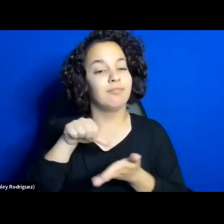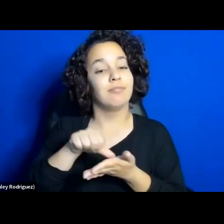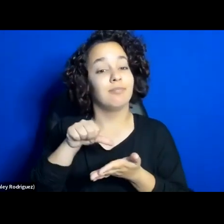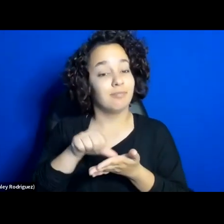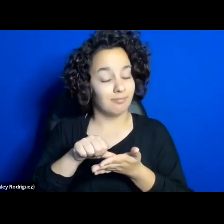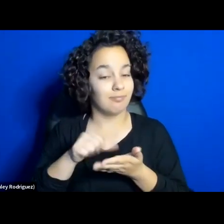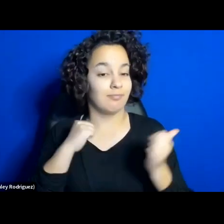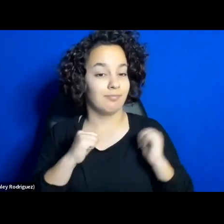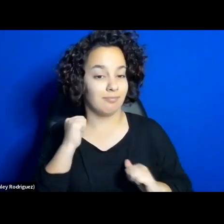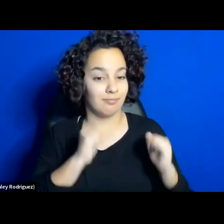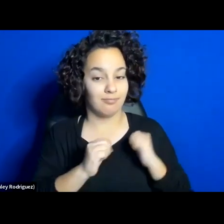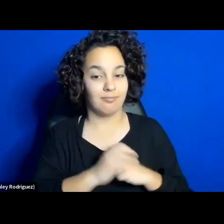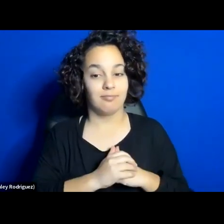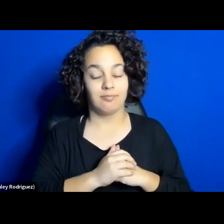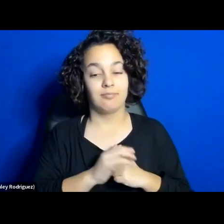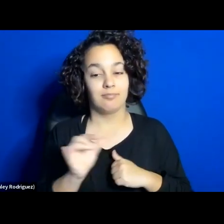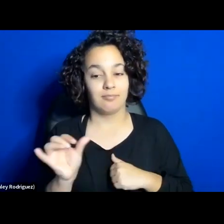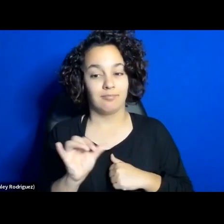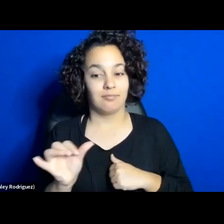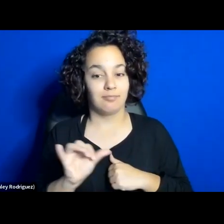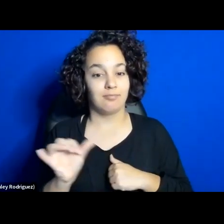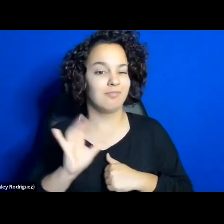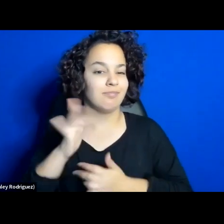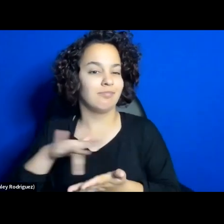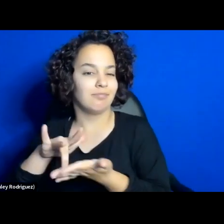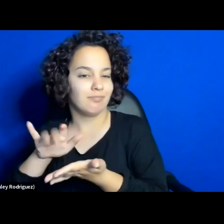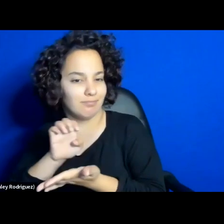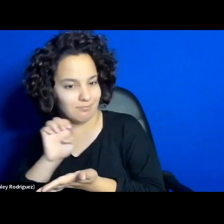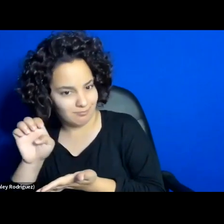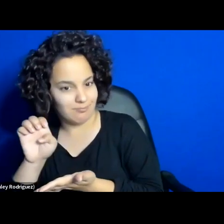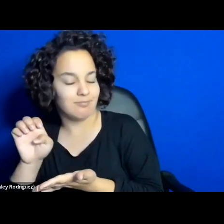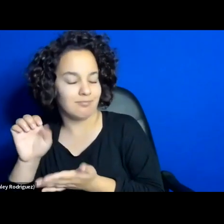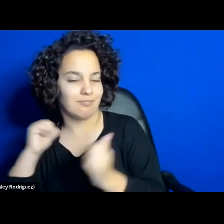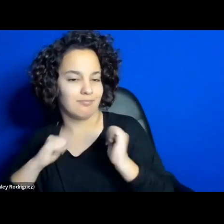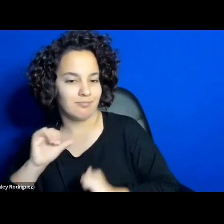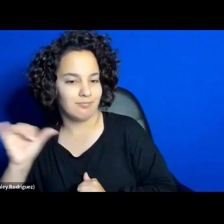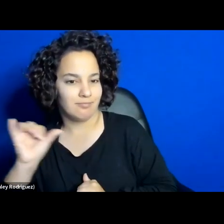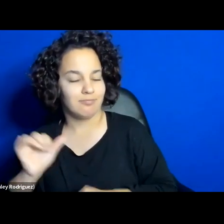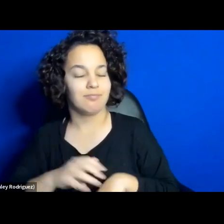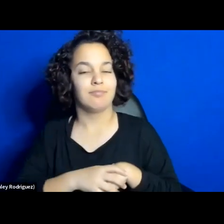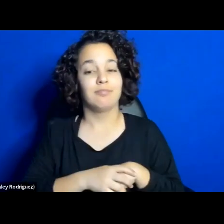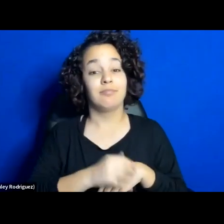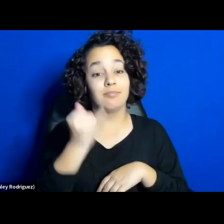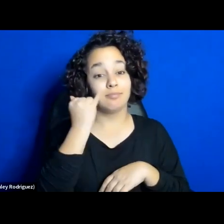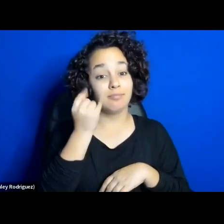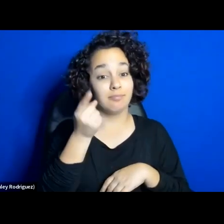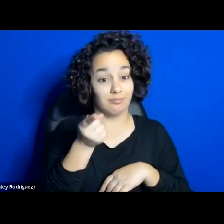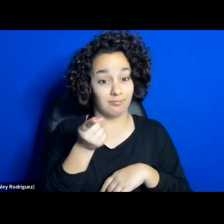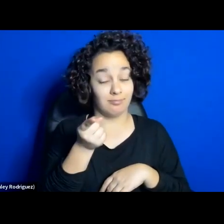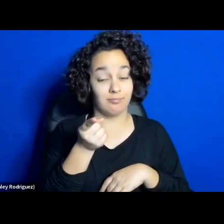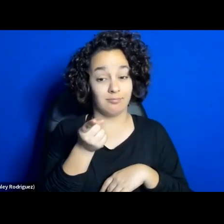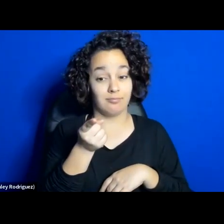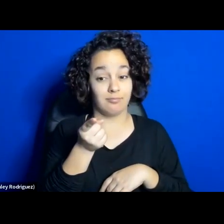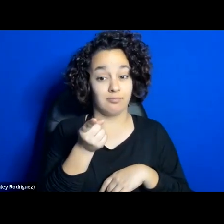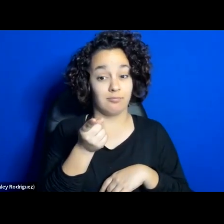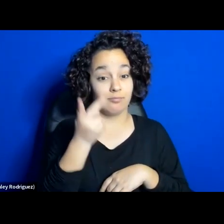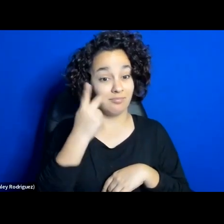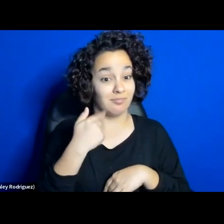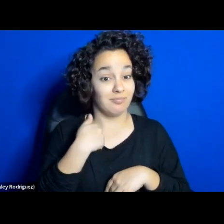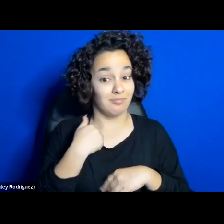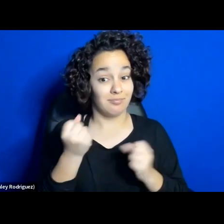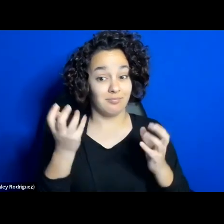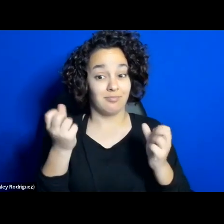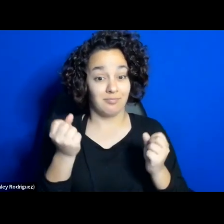and, by extension, Middle Eastern theatre. So if you're hearing me saying that